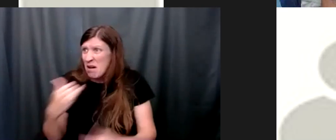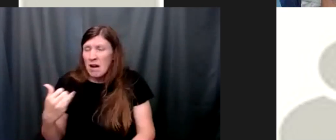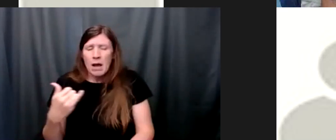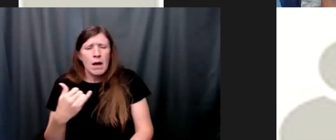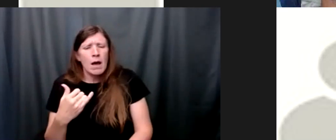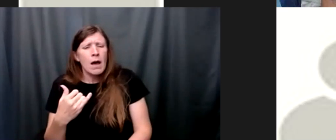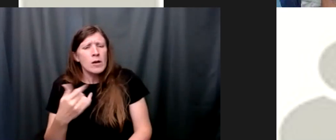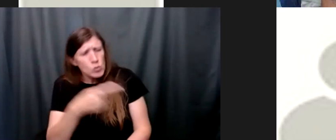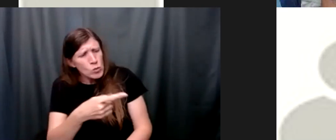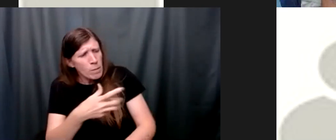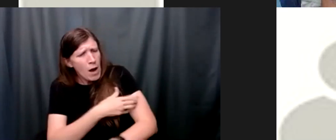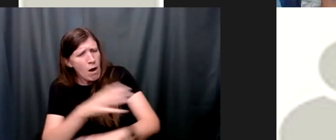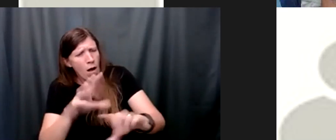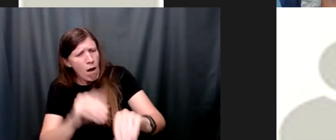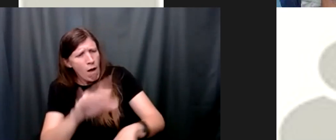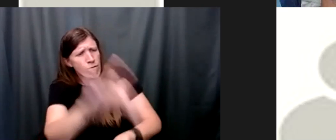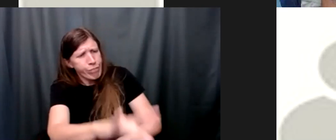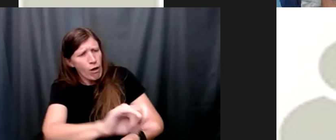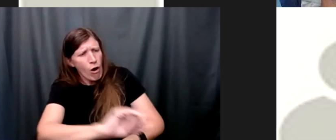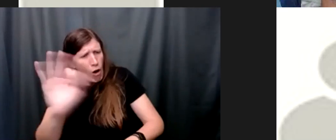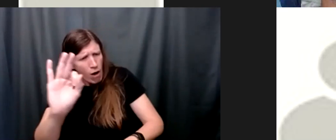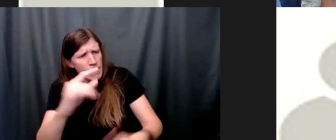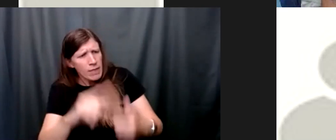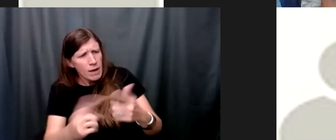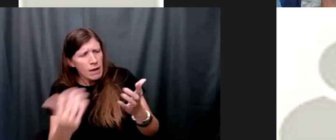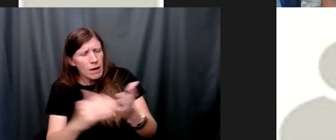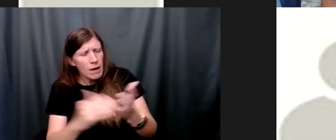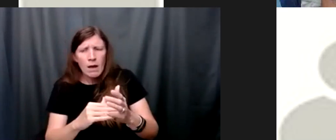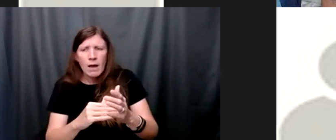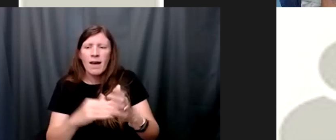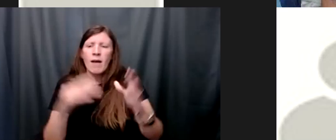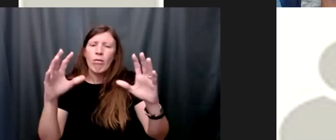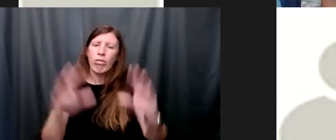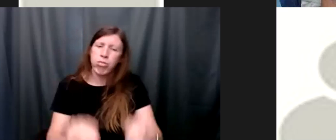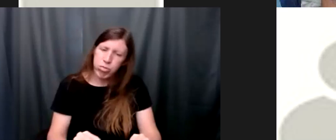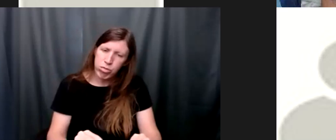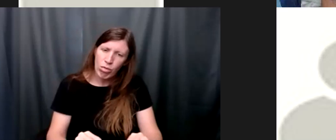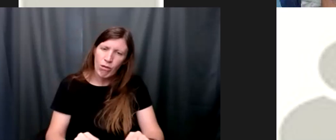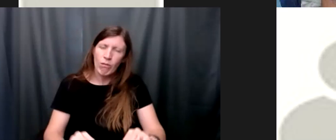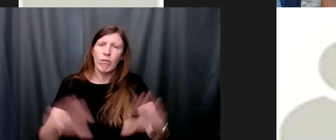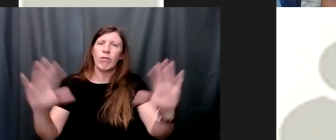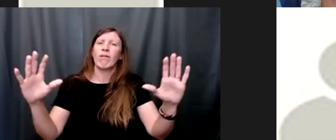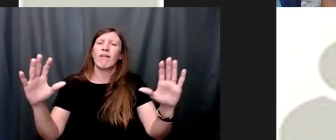to complain about was fixed see steps four and five is our ways of spiritually